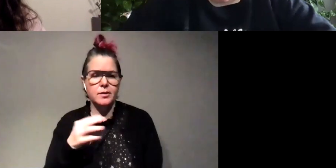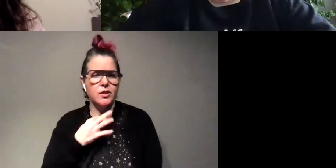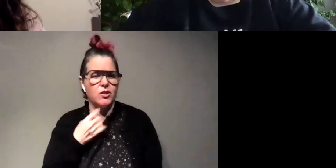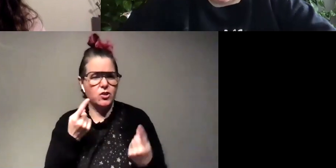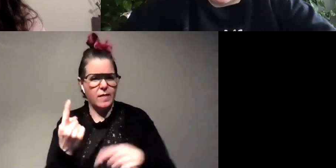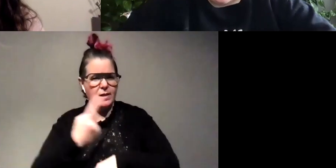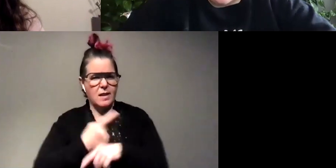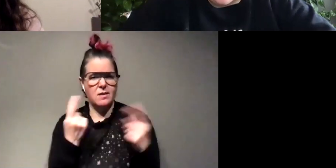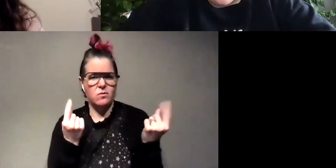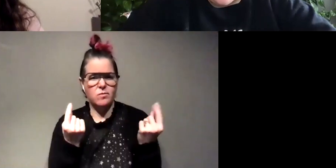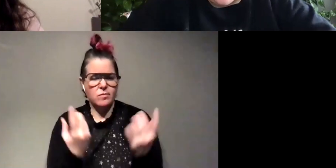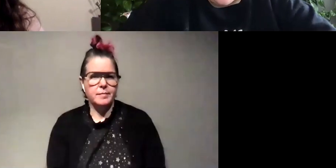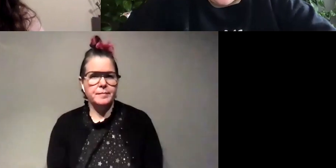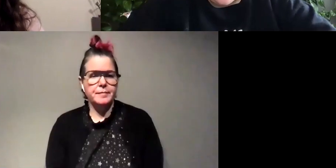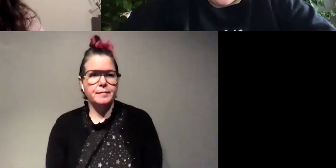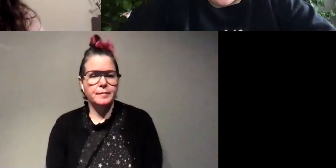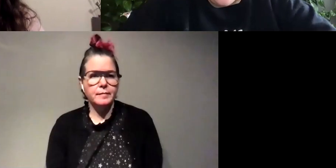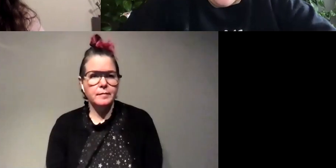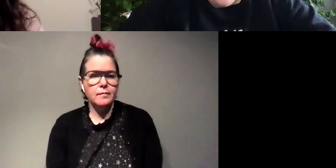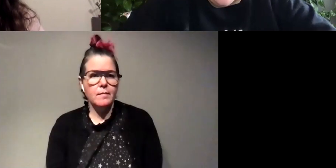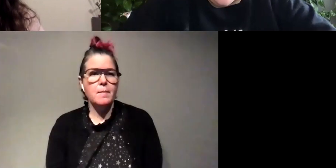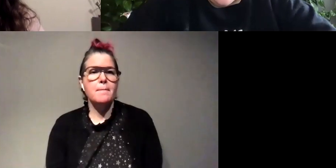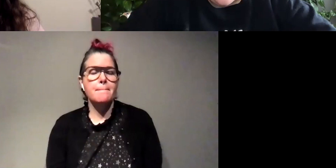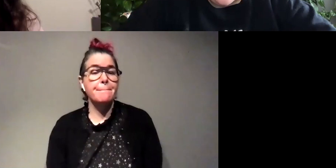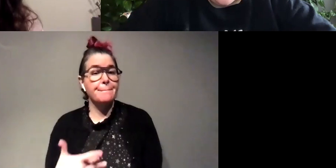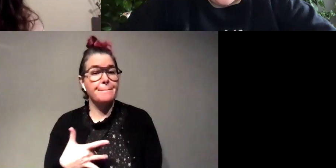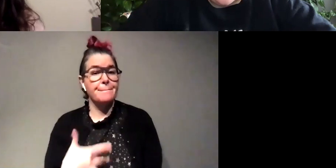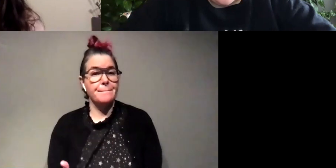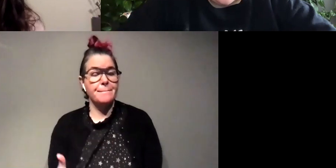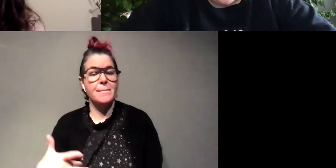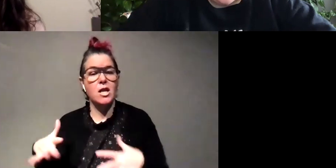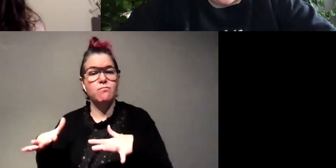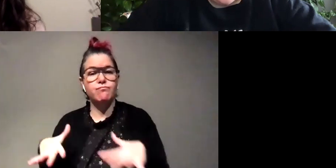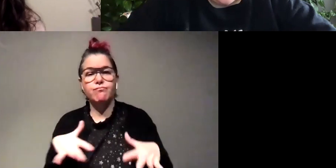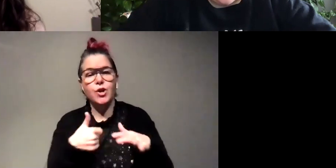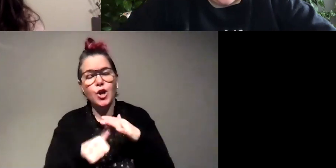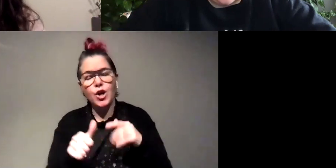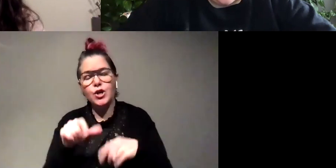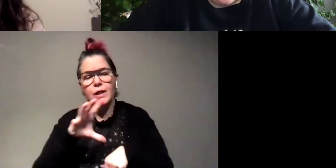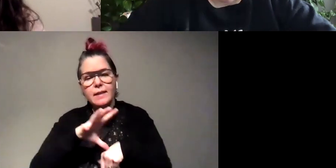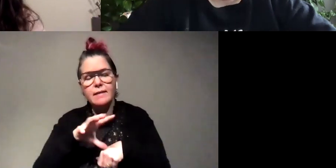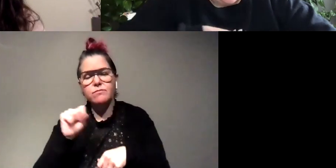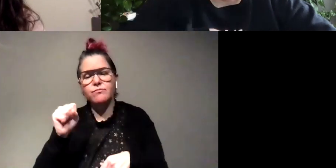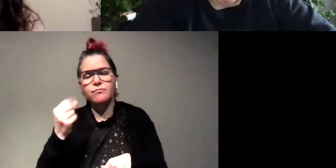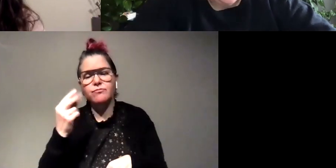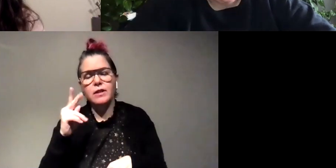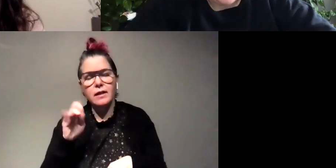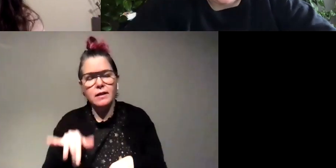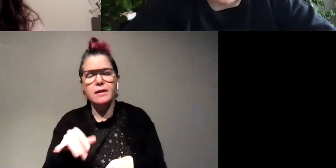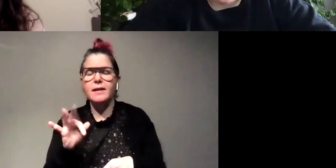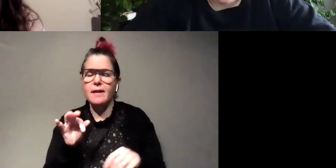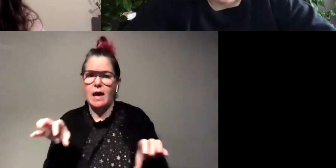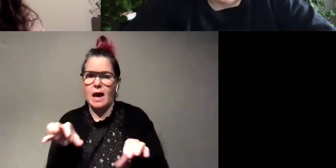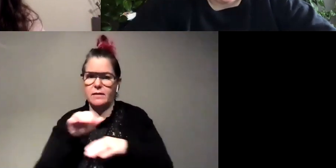um most of them just like hang out under leaves and shady spots if they're the ones that are active at night